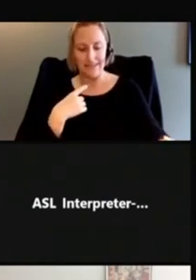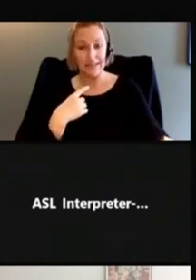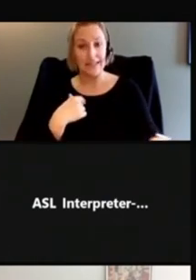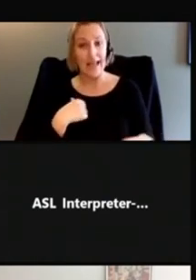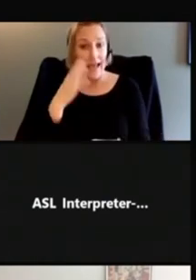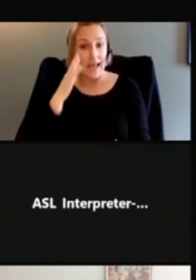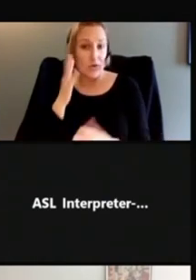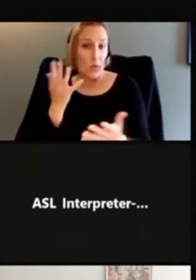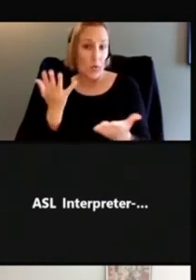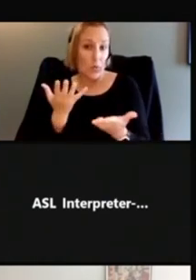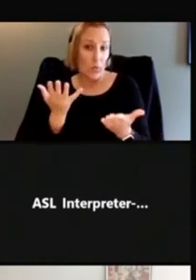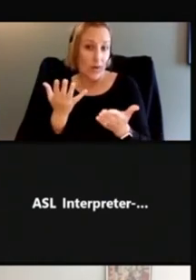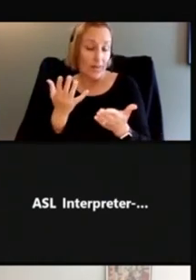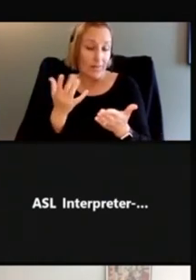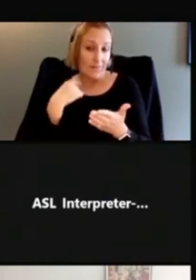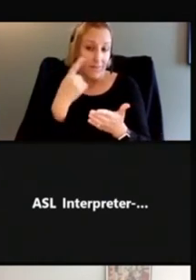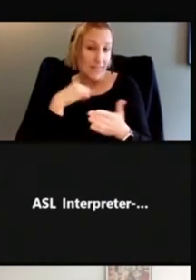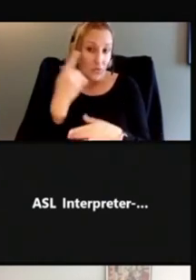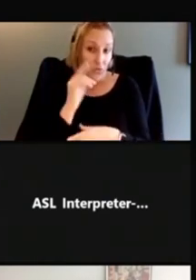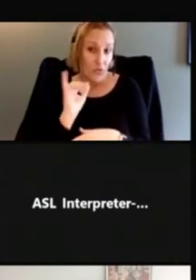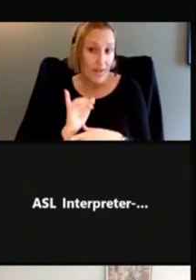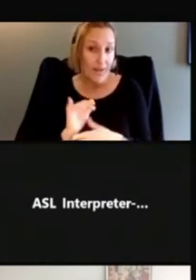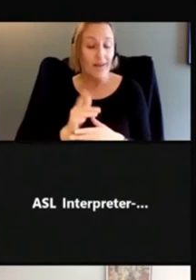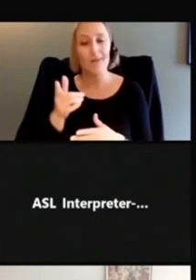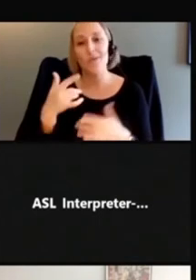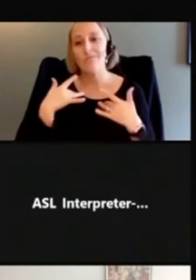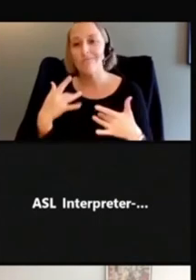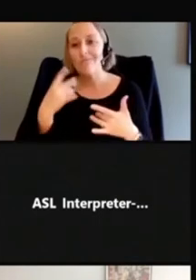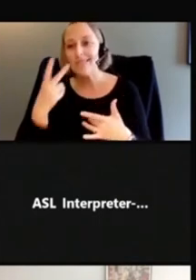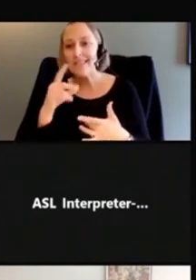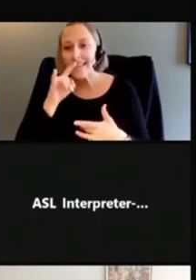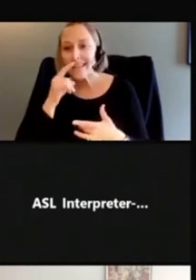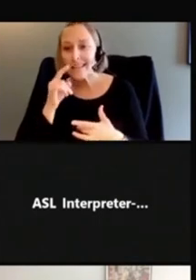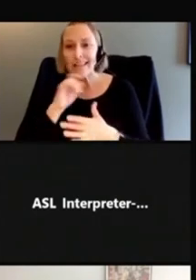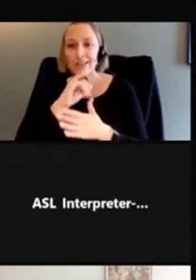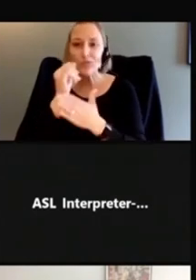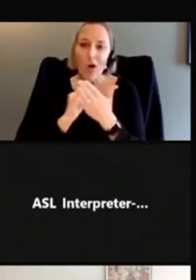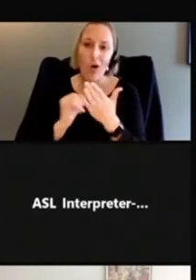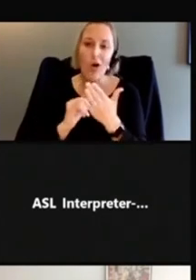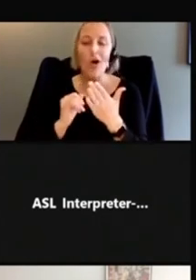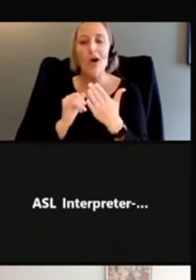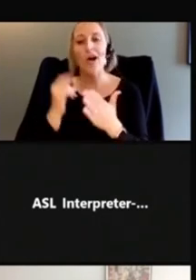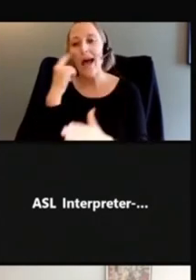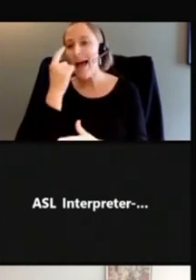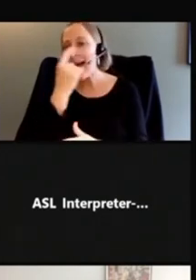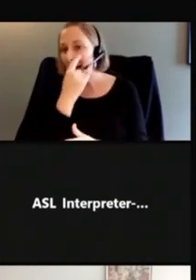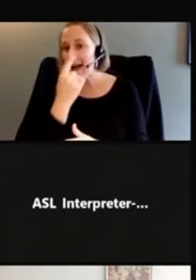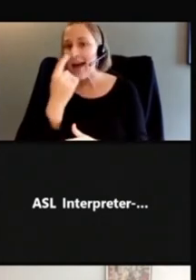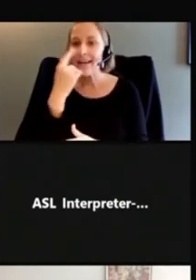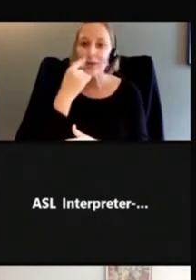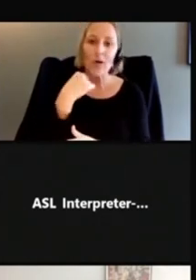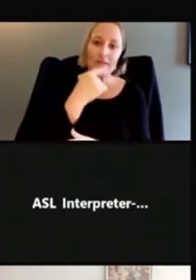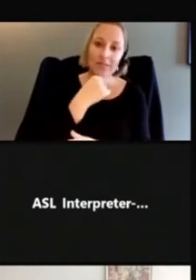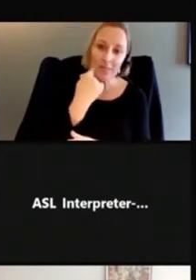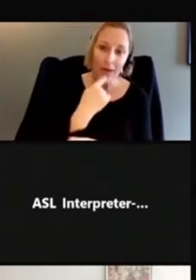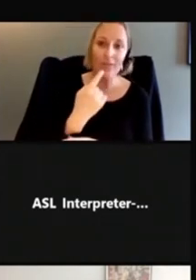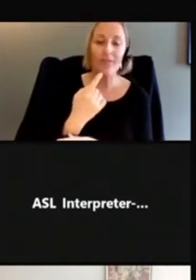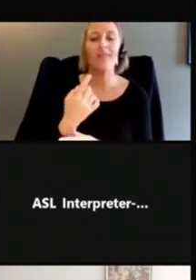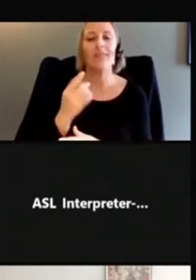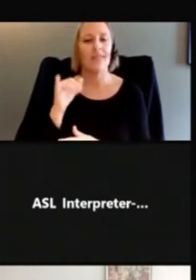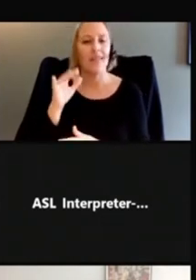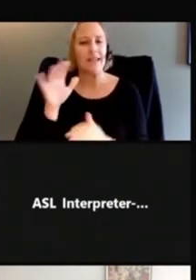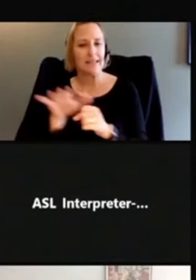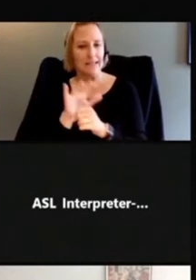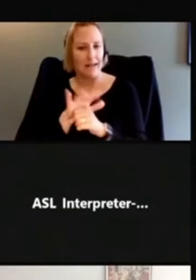kind of looks like. You see kids drawing faces all the time, just two eyes and a mouth. That's just enough information that helps